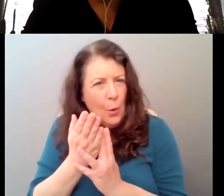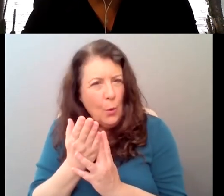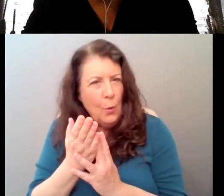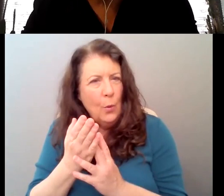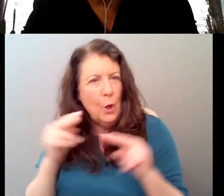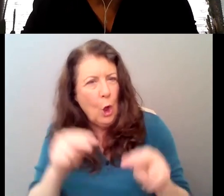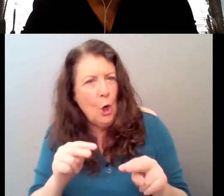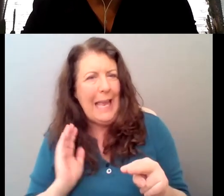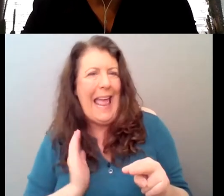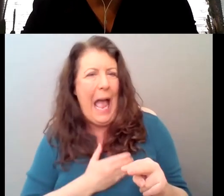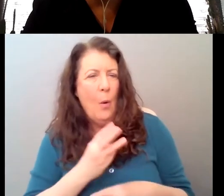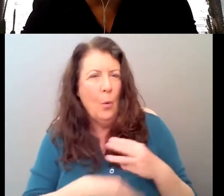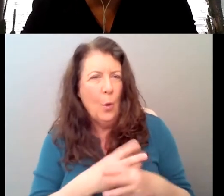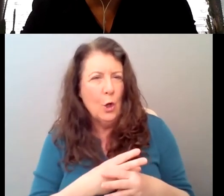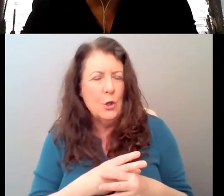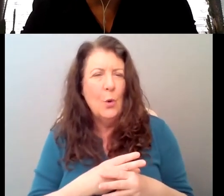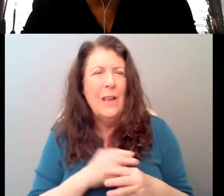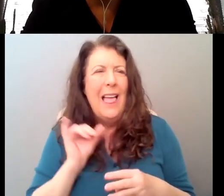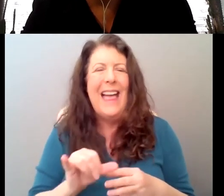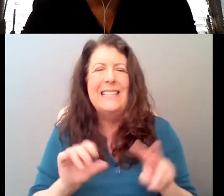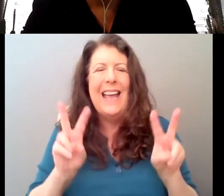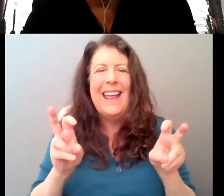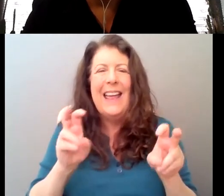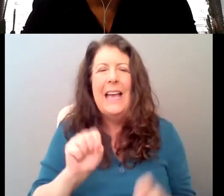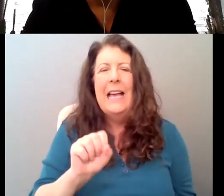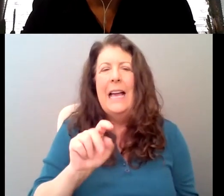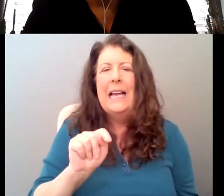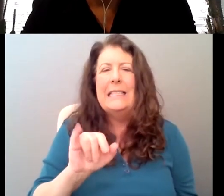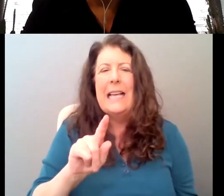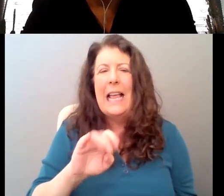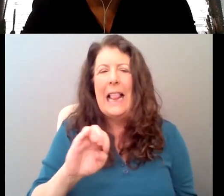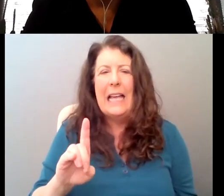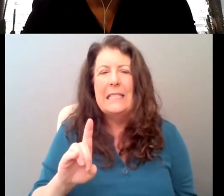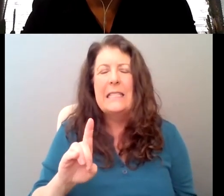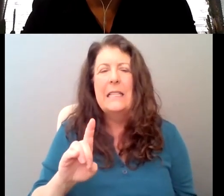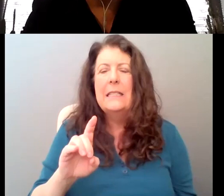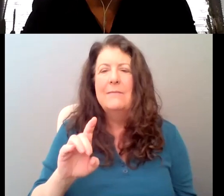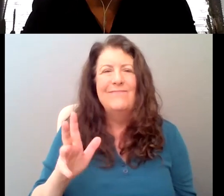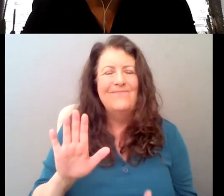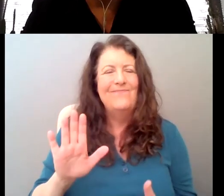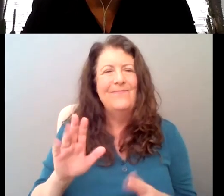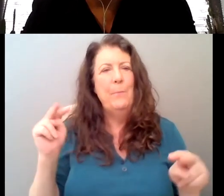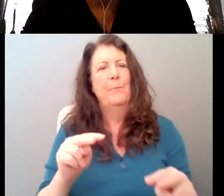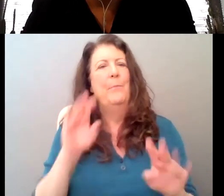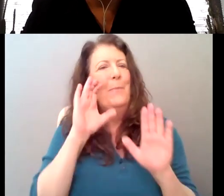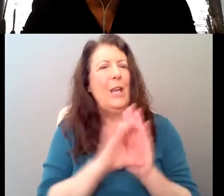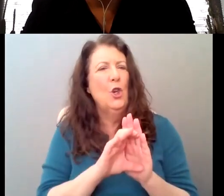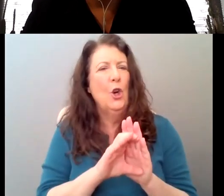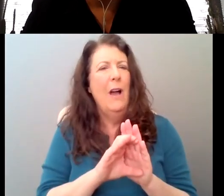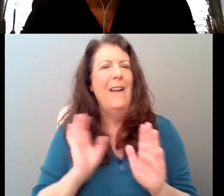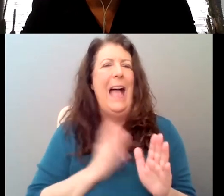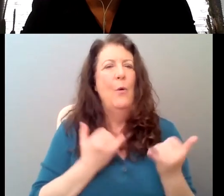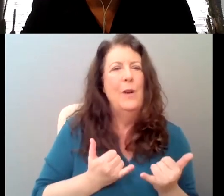stylized picture of the present. You know, I really, I say this over, I really have no interest in telling anybody what the